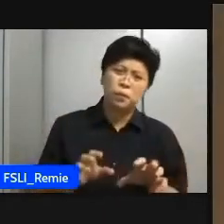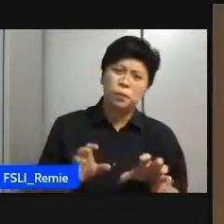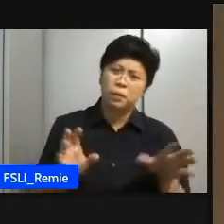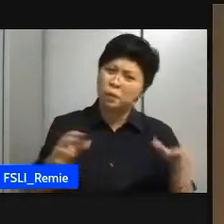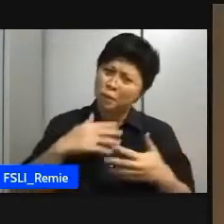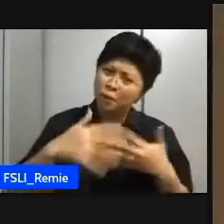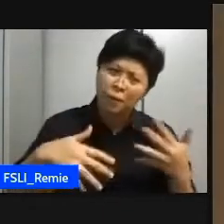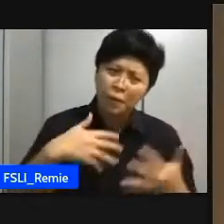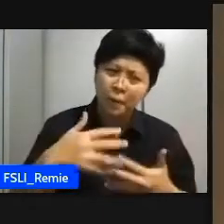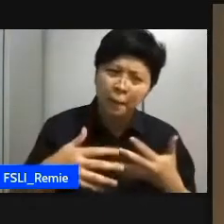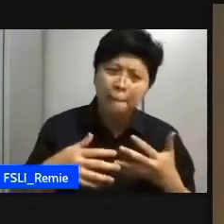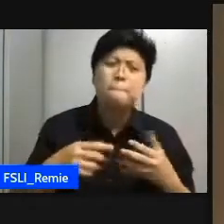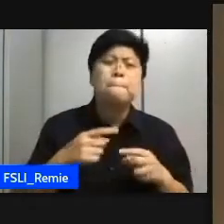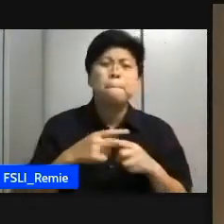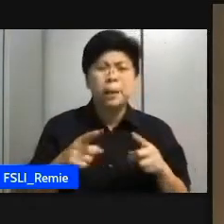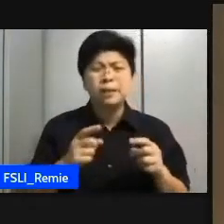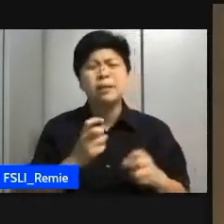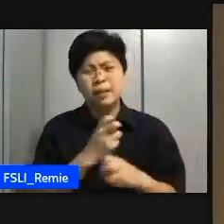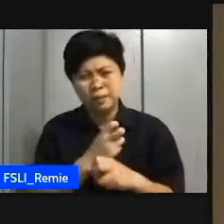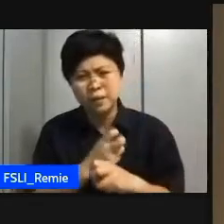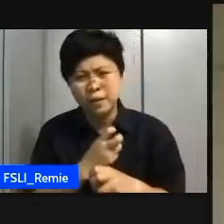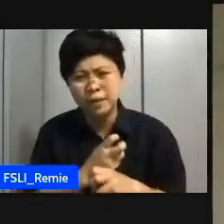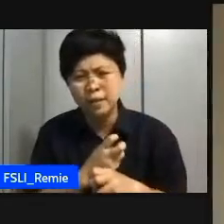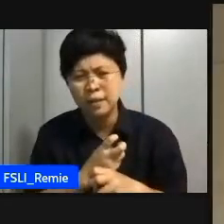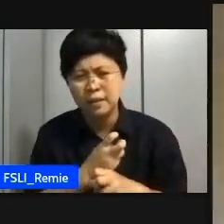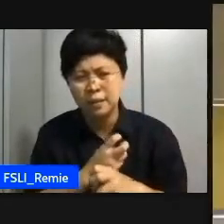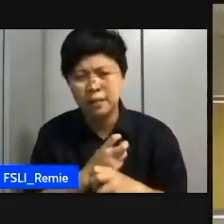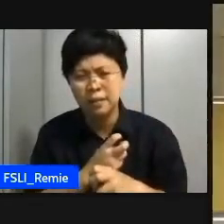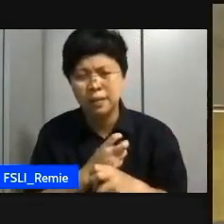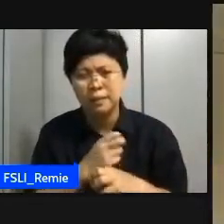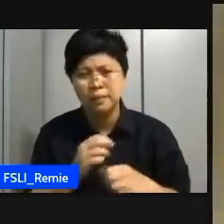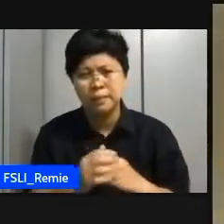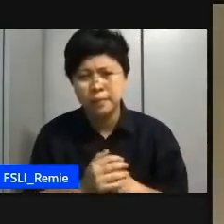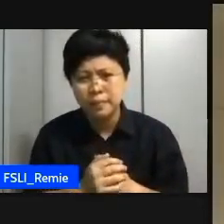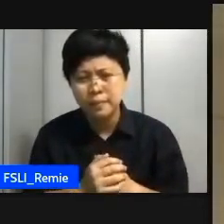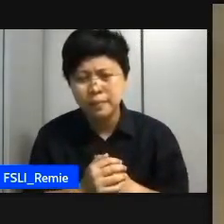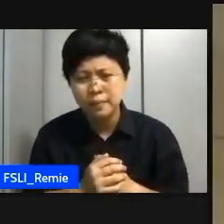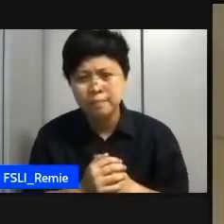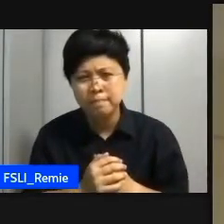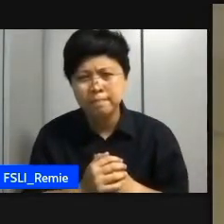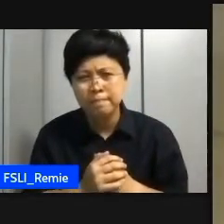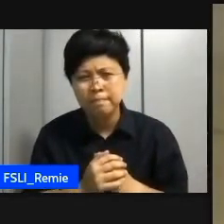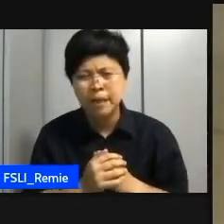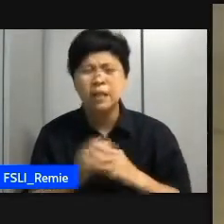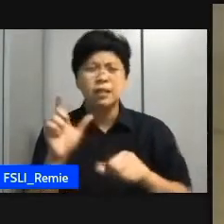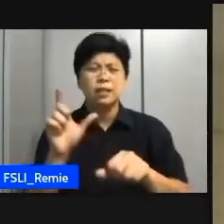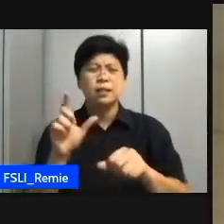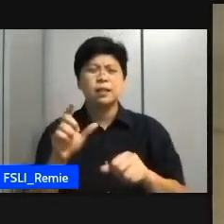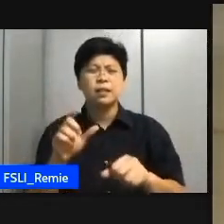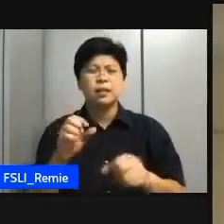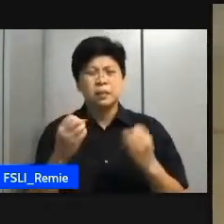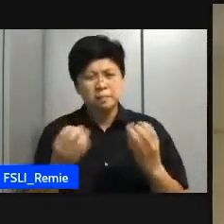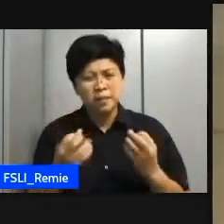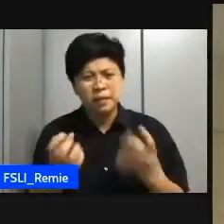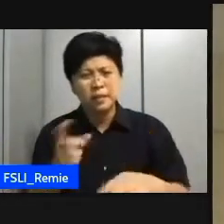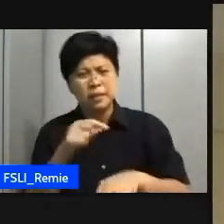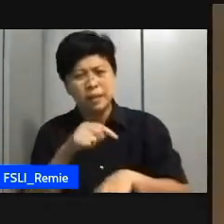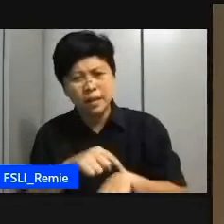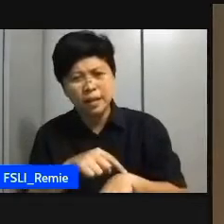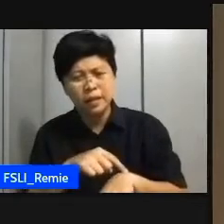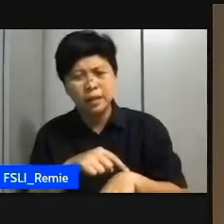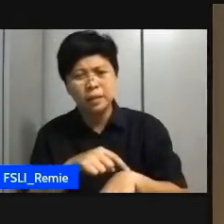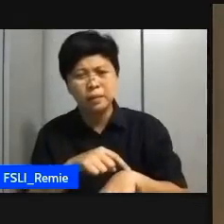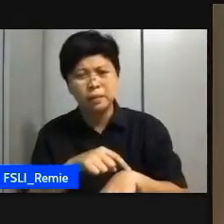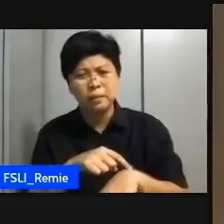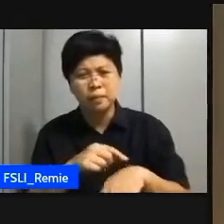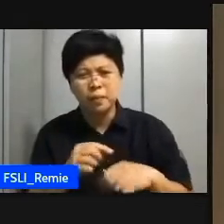condition is somewhat of like a hindrance so it just takes like a lot of time and effort um for you to